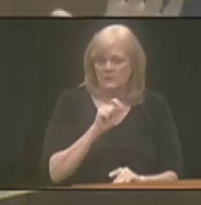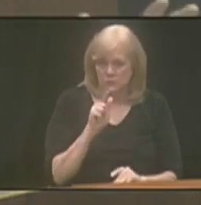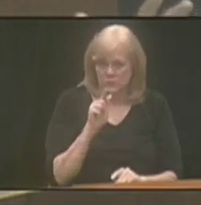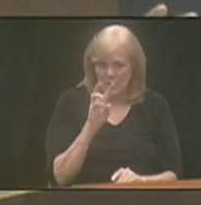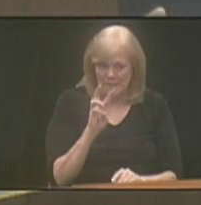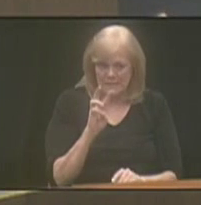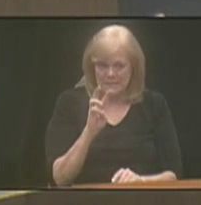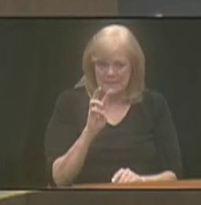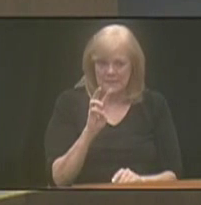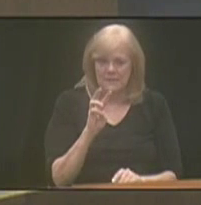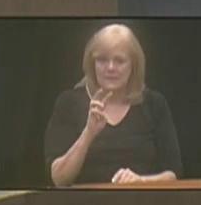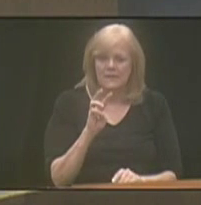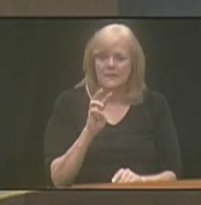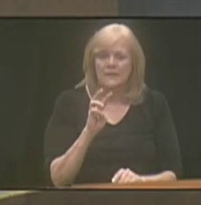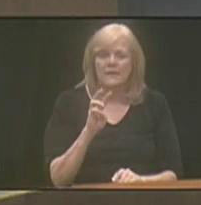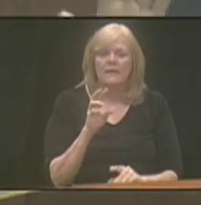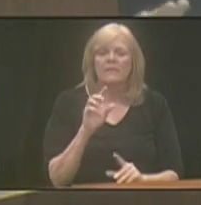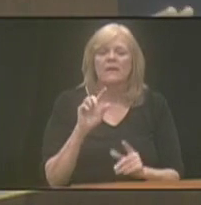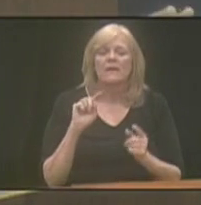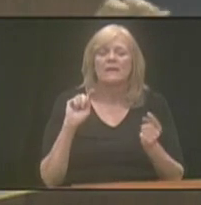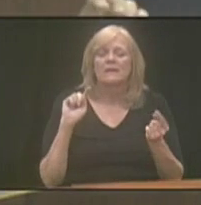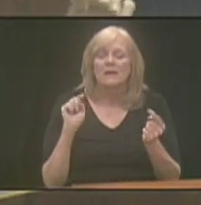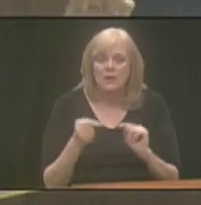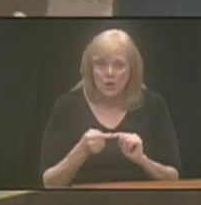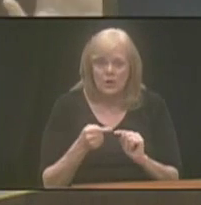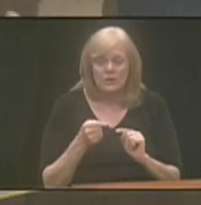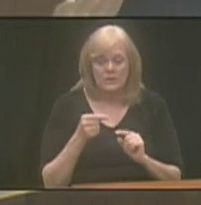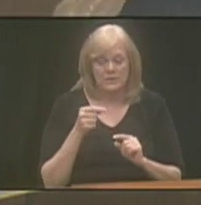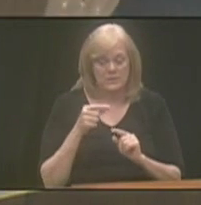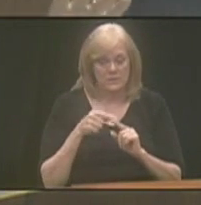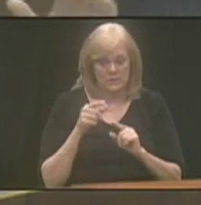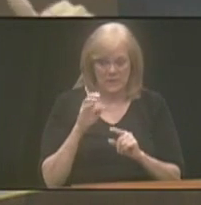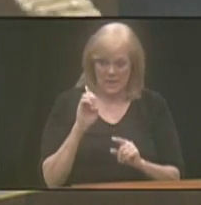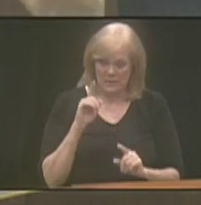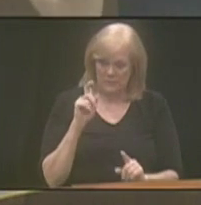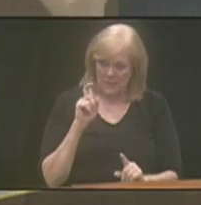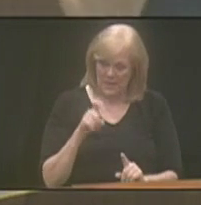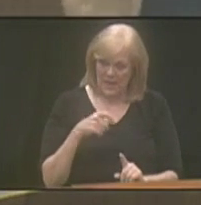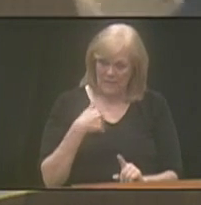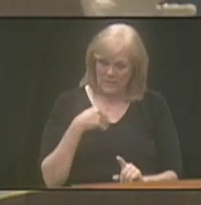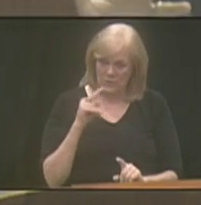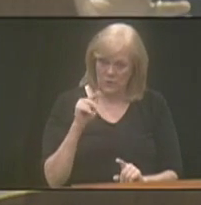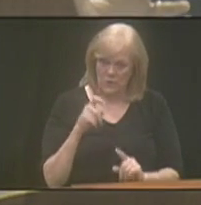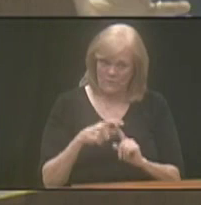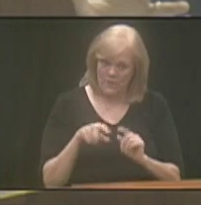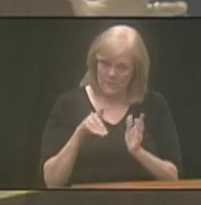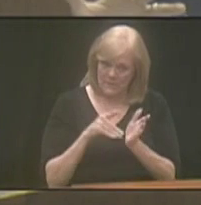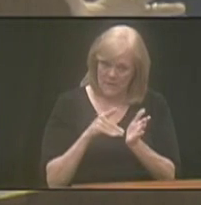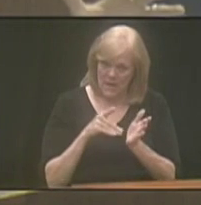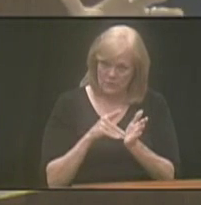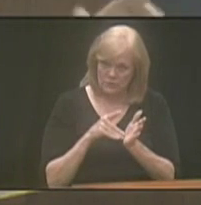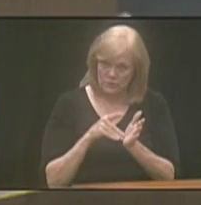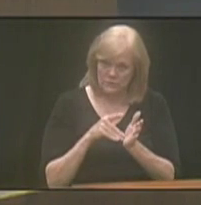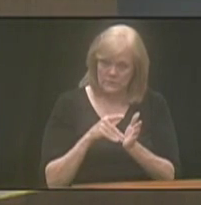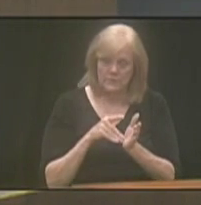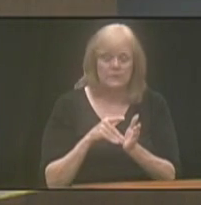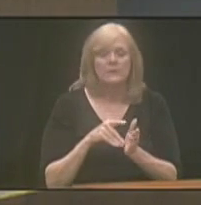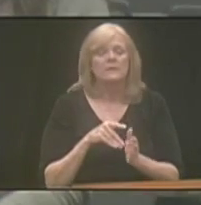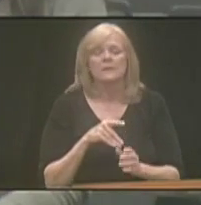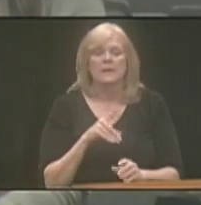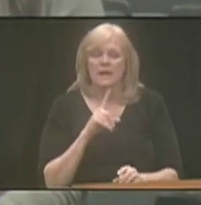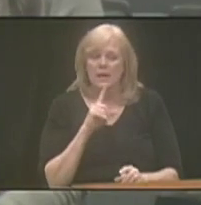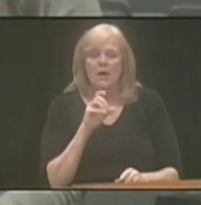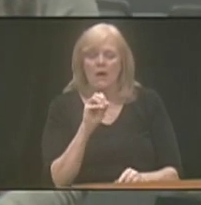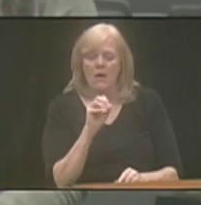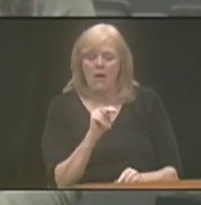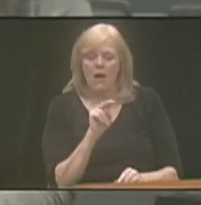and they get hurt. For them to be eligible, did I see that you have to have a note from the doctor? Actually,